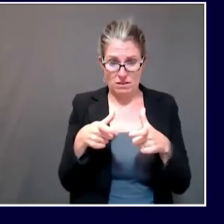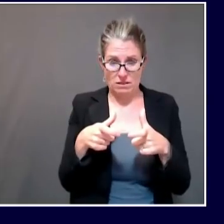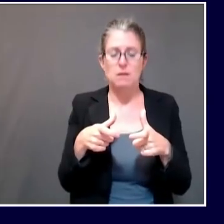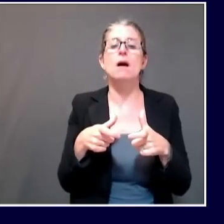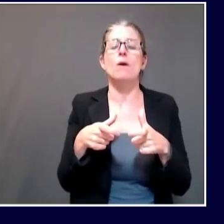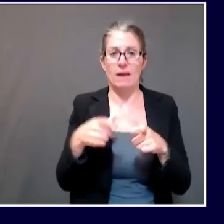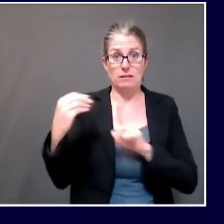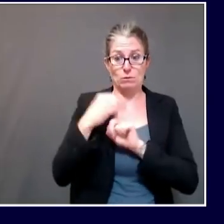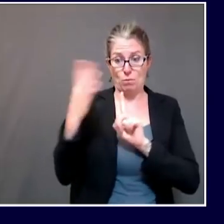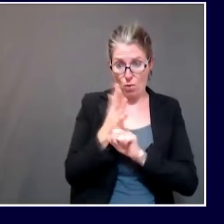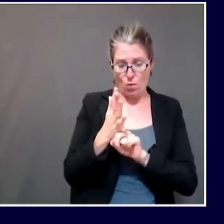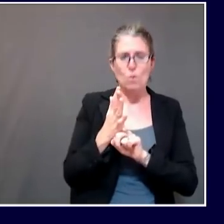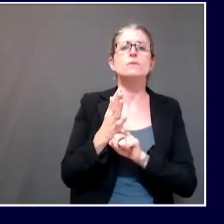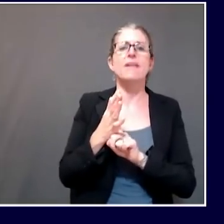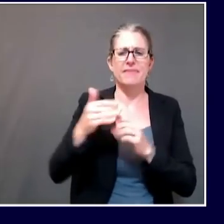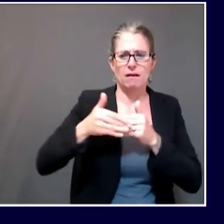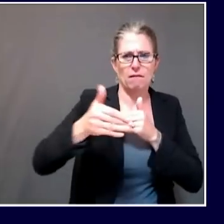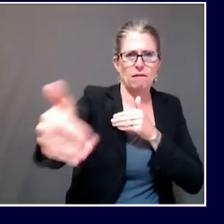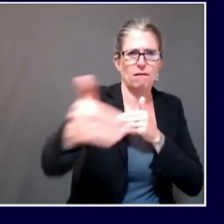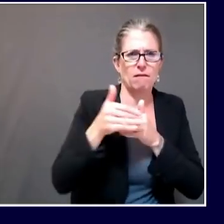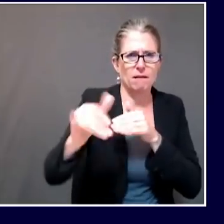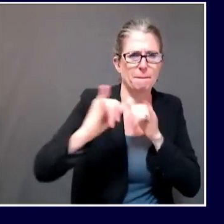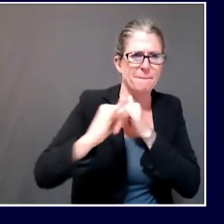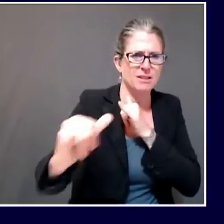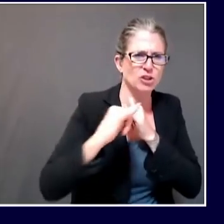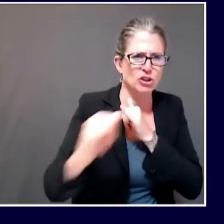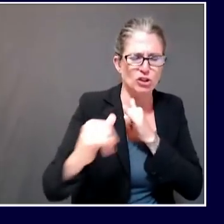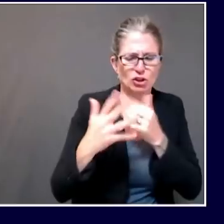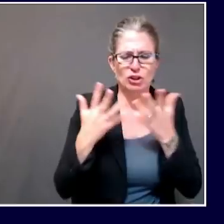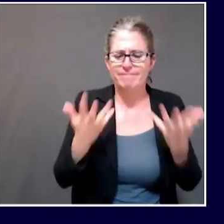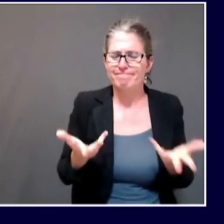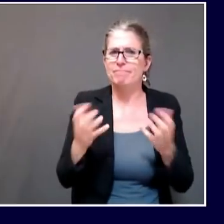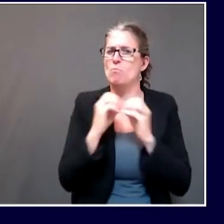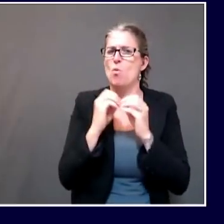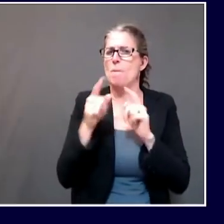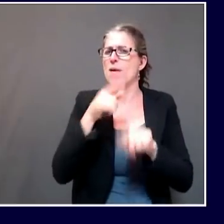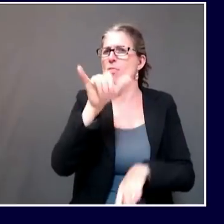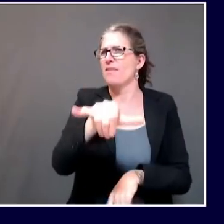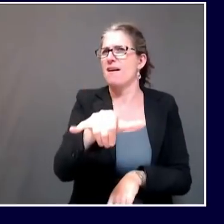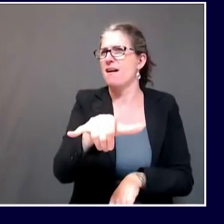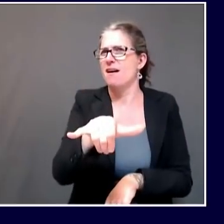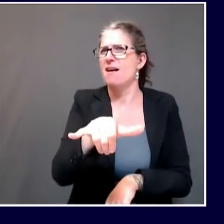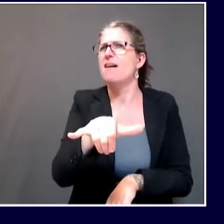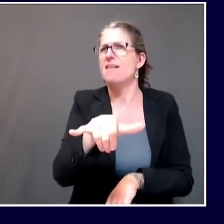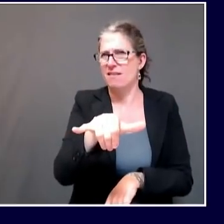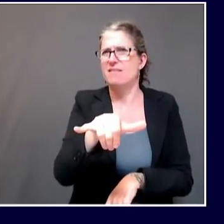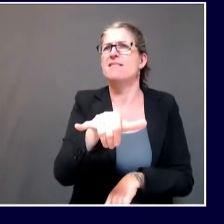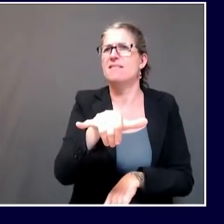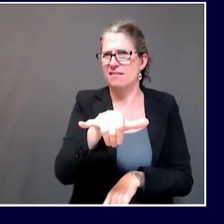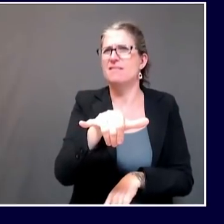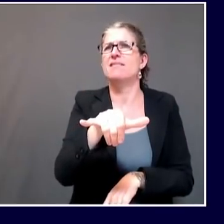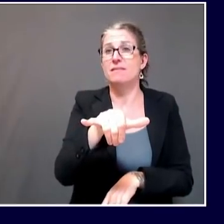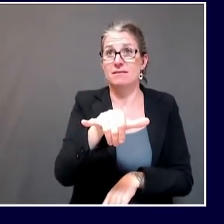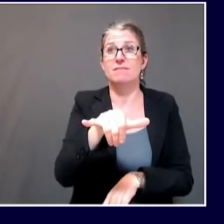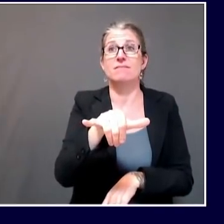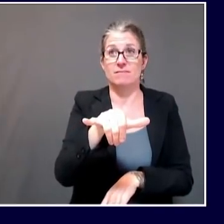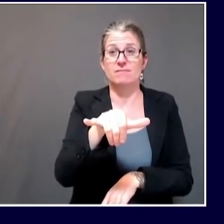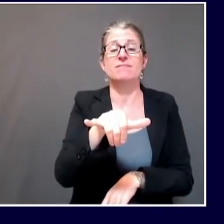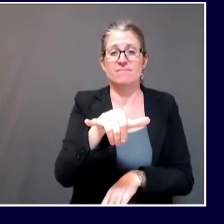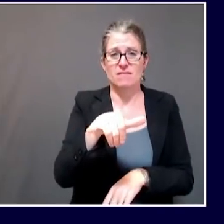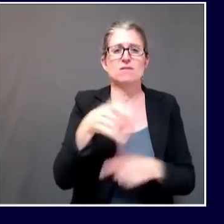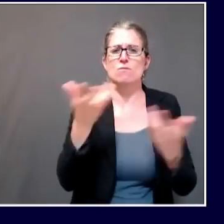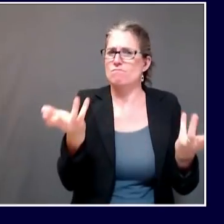would work if you were in an enclosed space for longer than 15 minutes, even if you were able to maintain the six-foot distance.